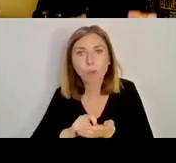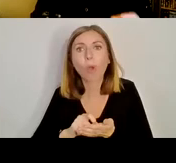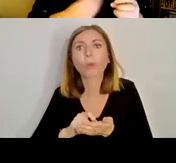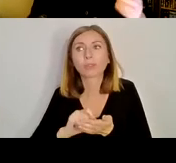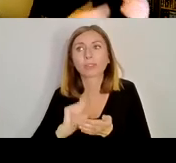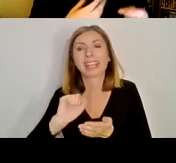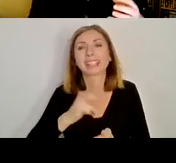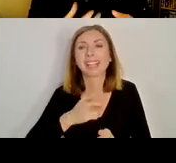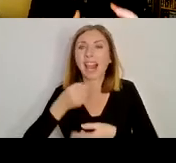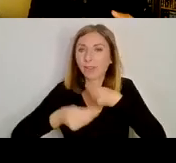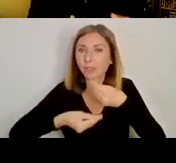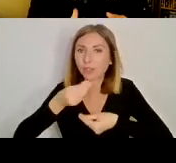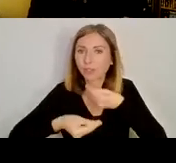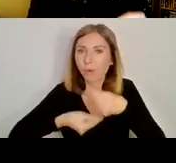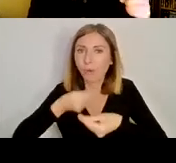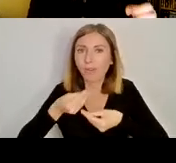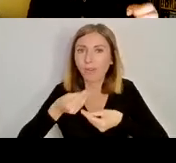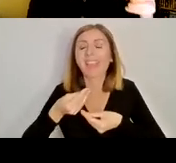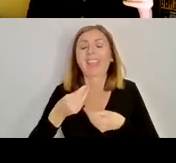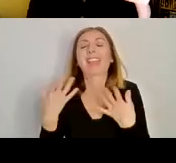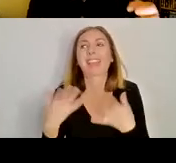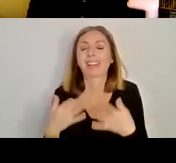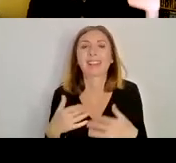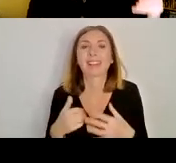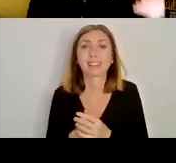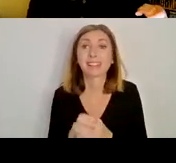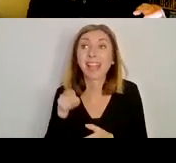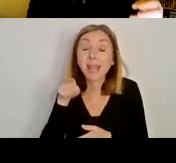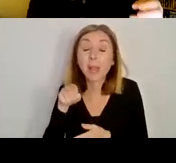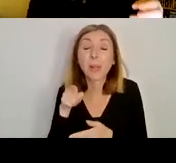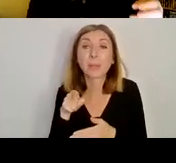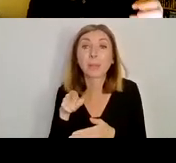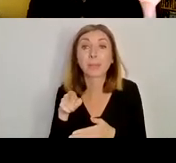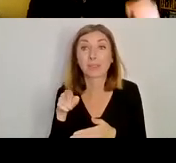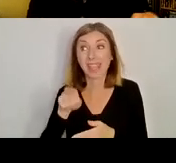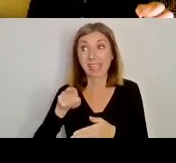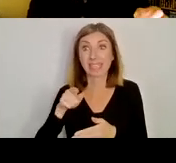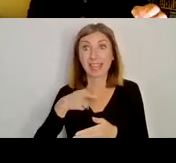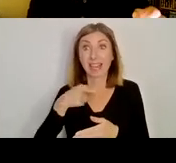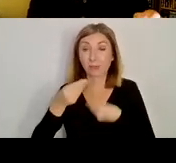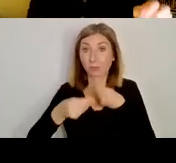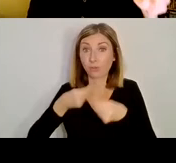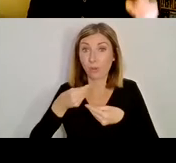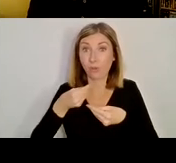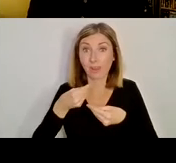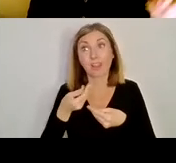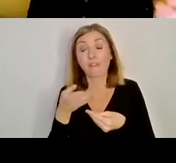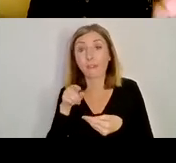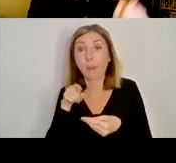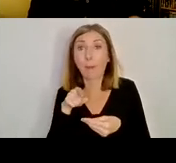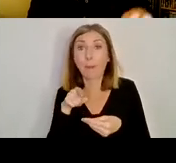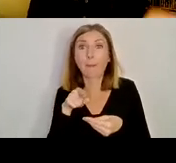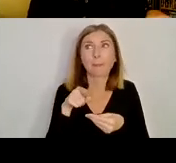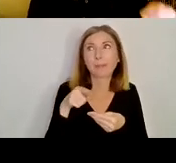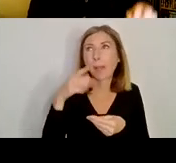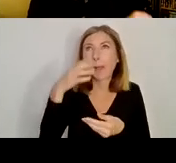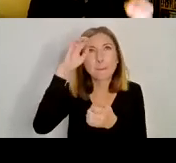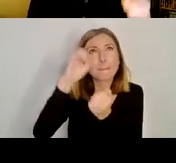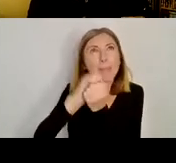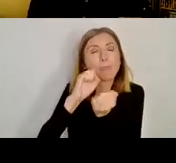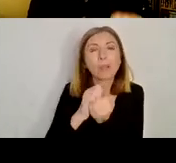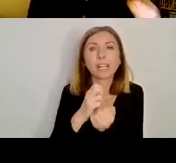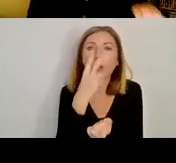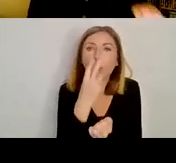one of the reasons it seems so immediate to us is it's partly based on the recollections that were collected from old men